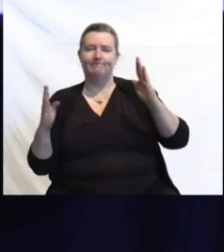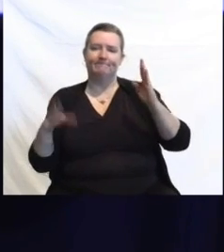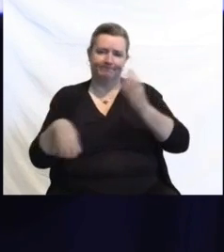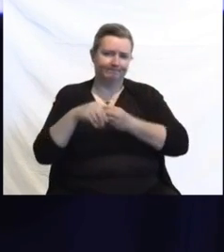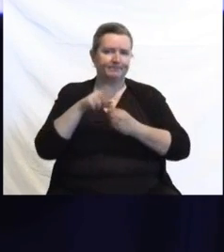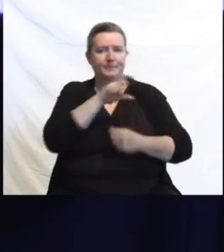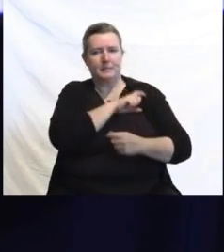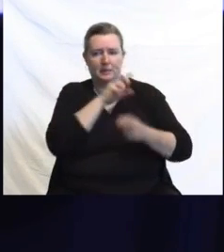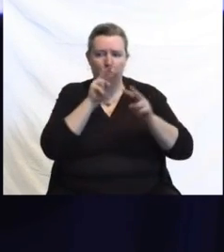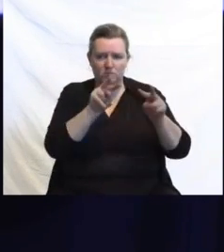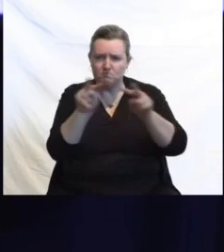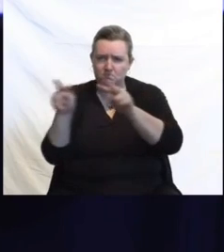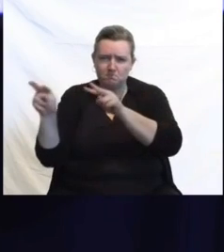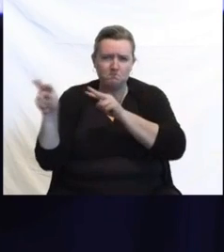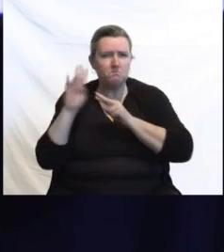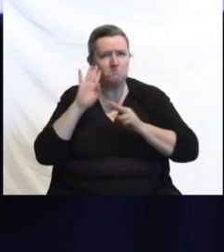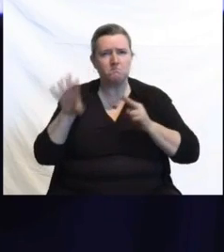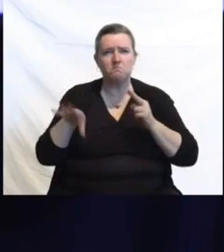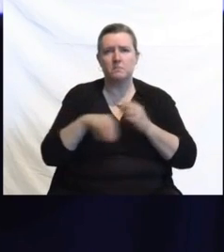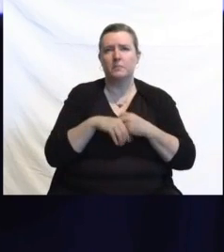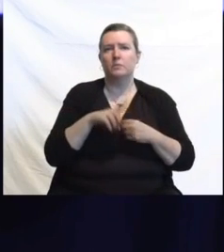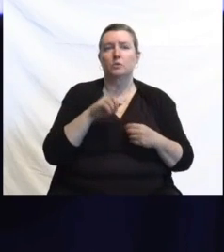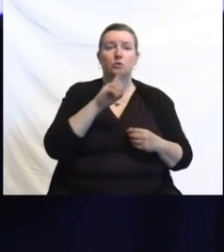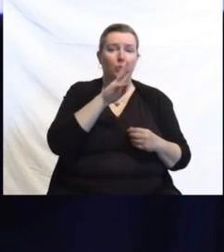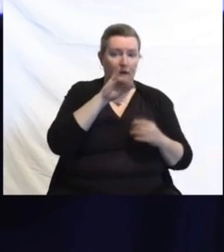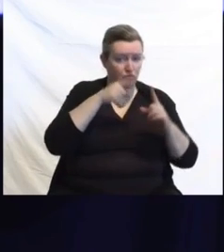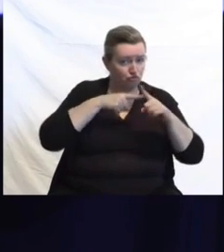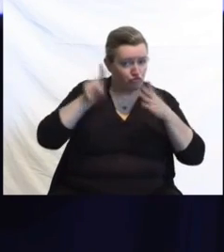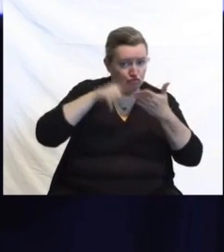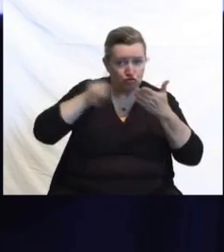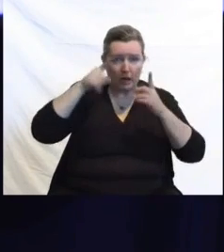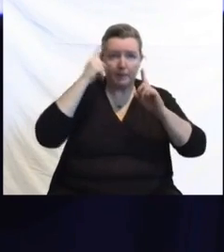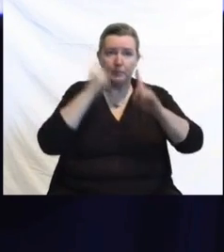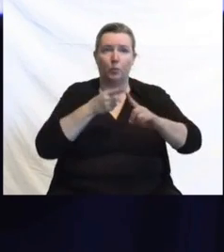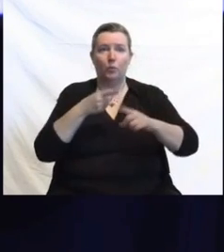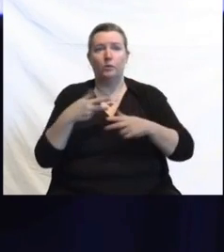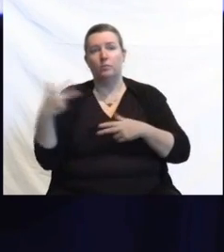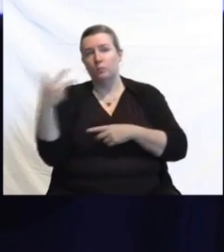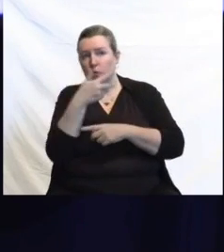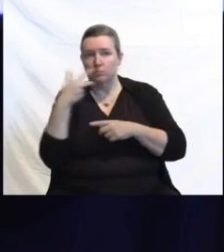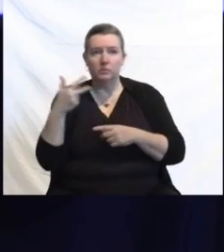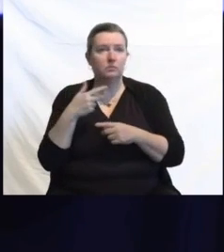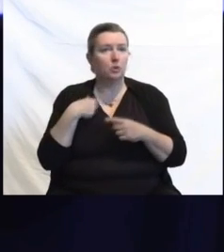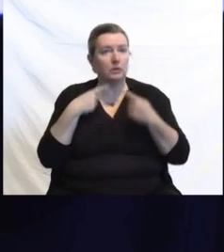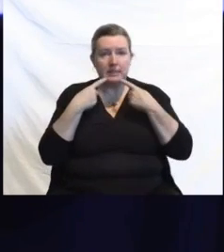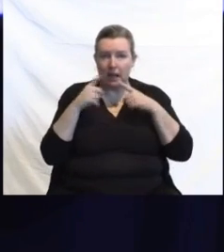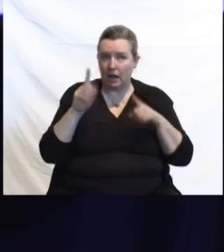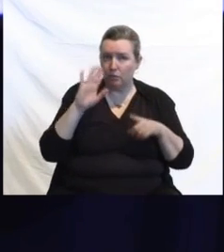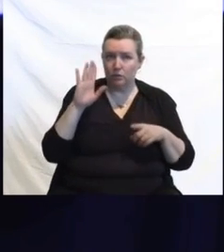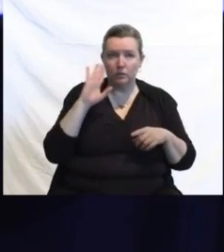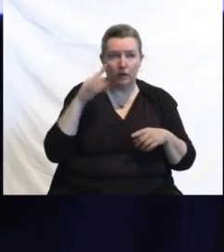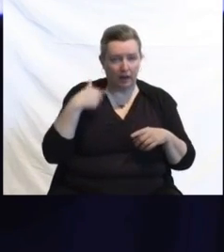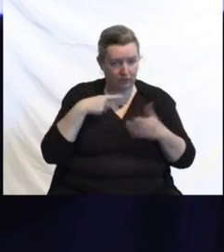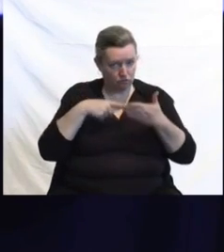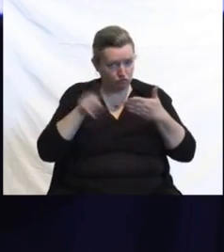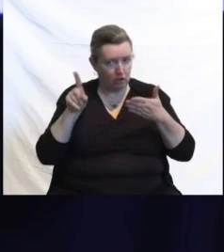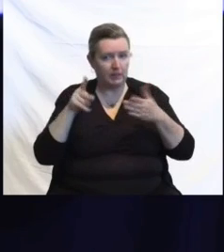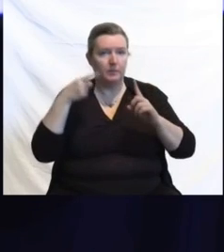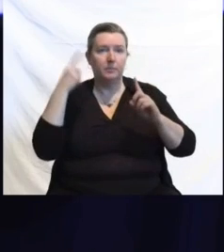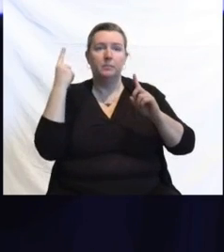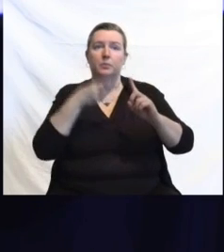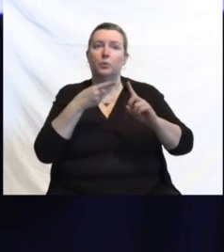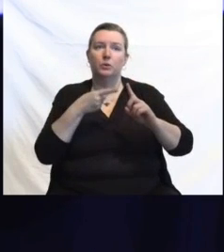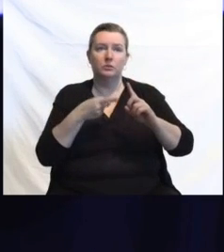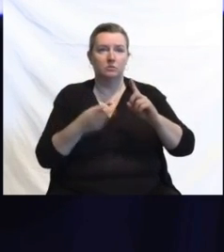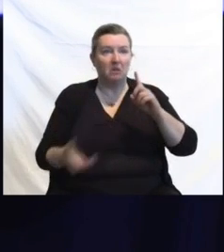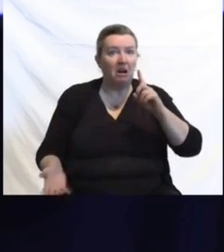DWI checkpoints, mobile patrols. We do announce where we're having those checkpoints. This is not a gotcha. This is just